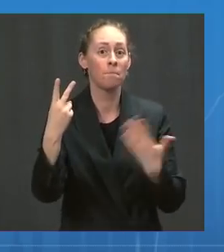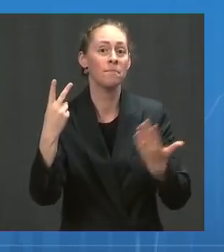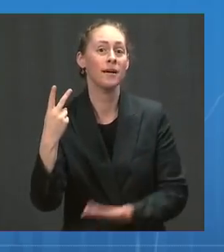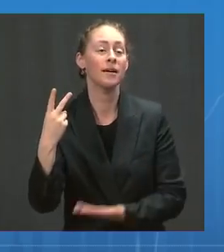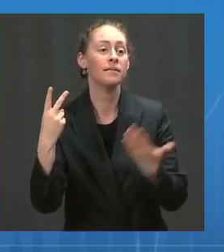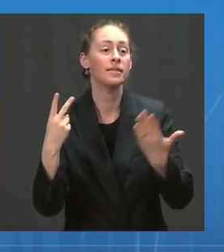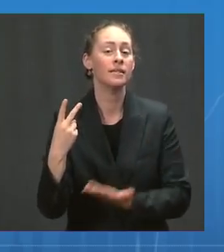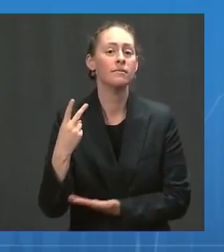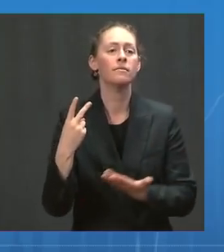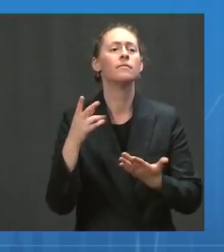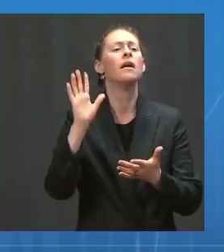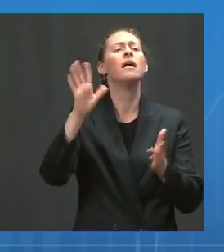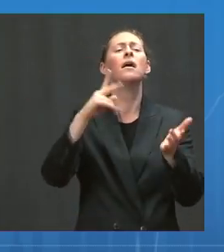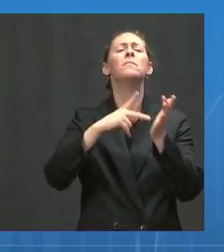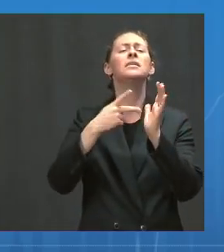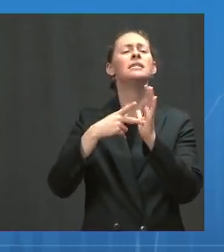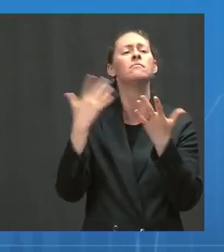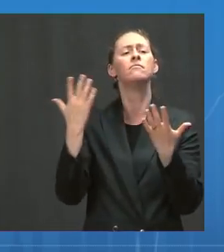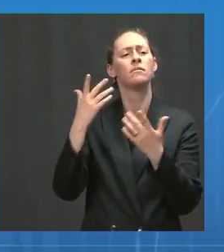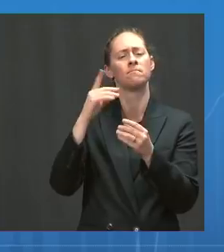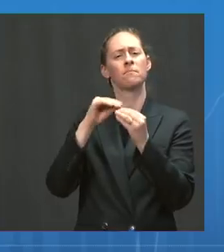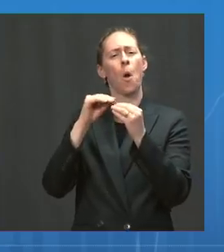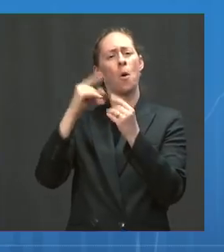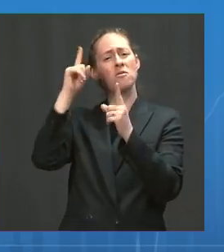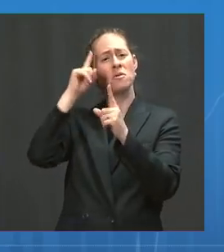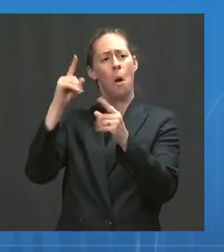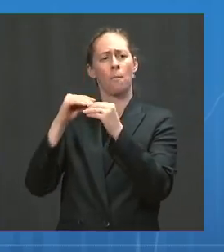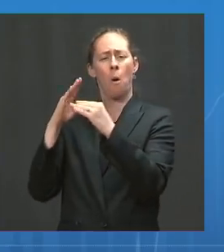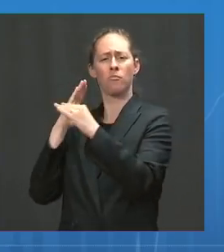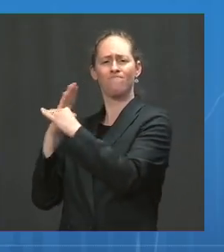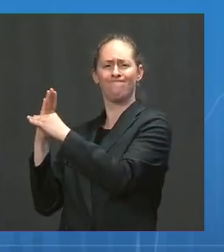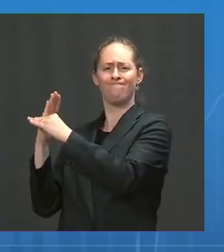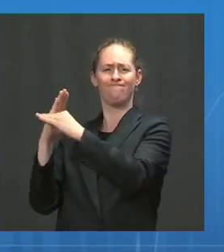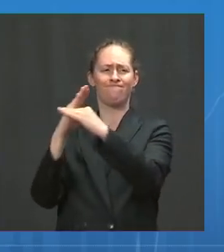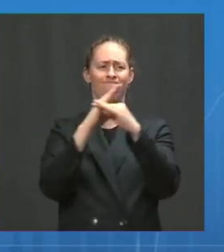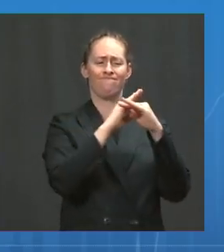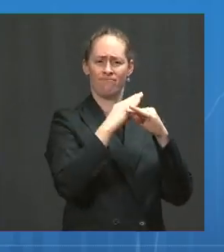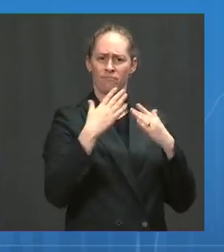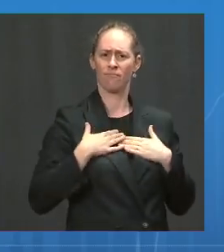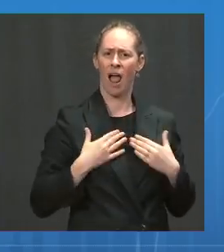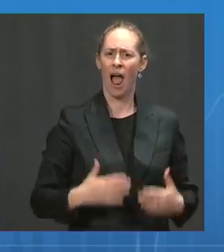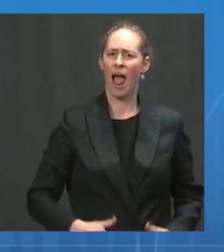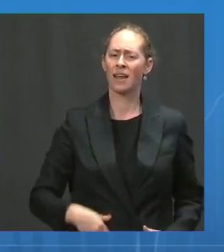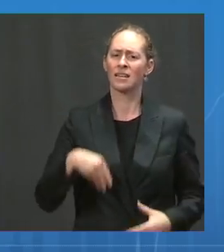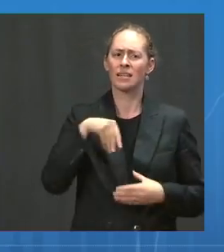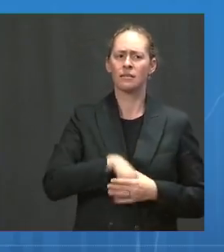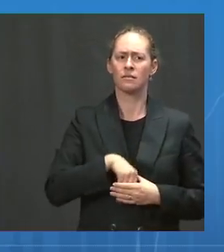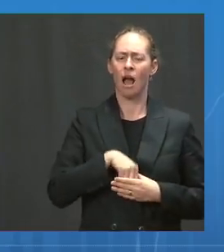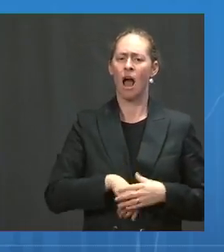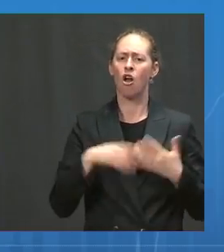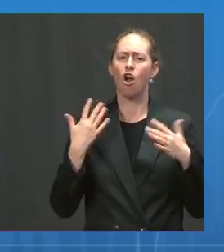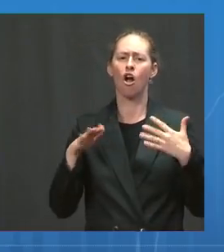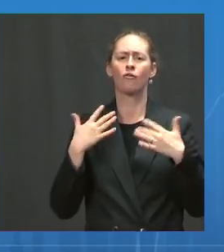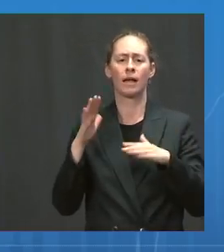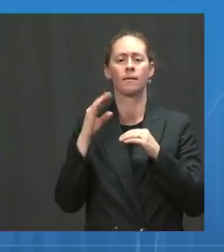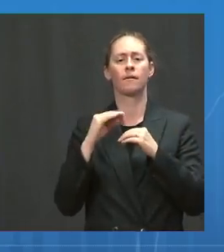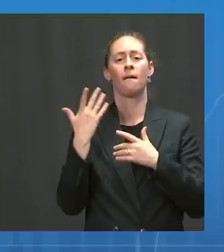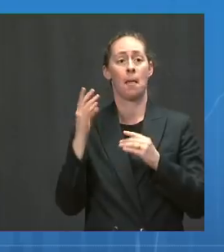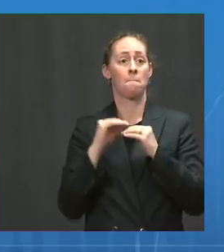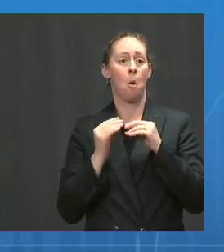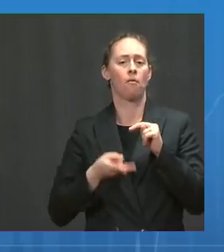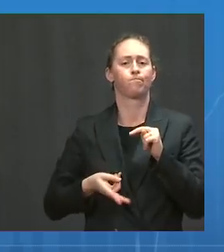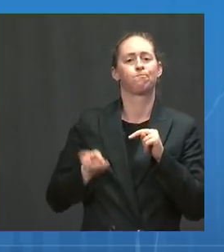the durability of an already highly effective vaccine. And that's the thing that's being actively